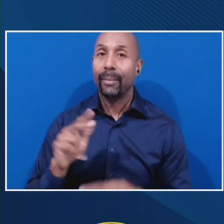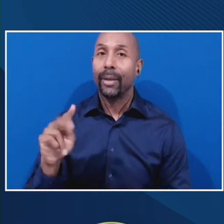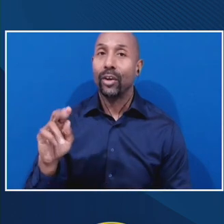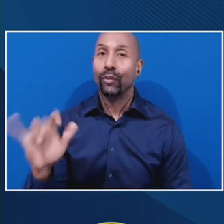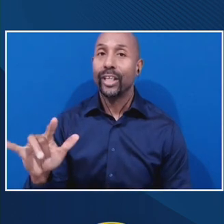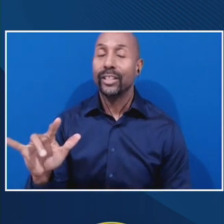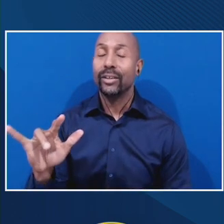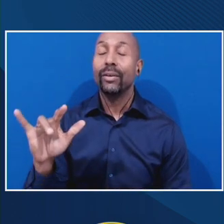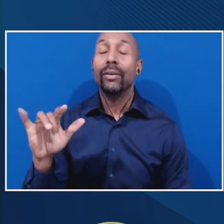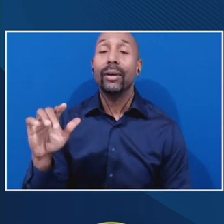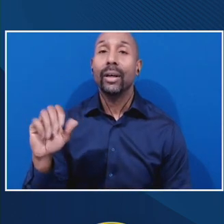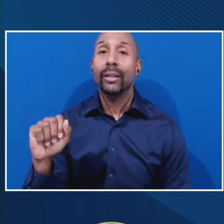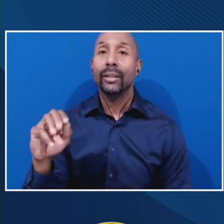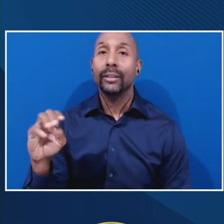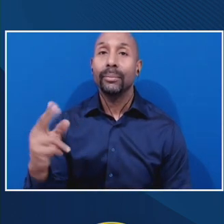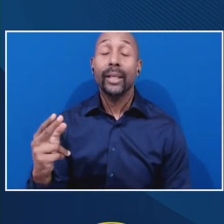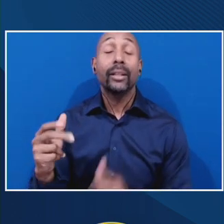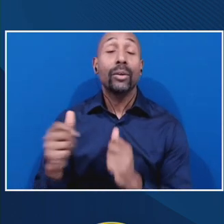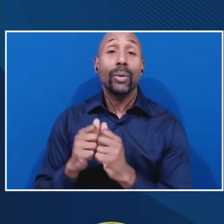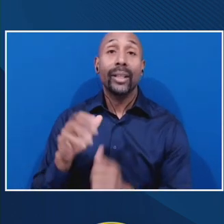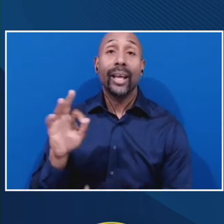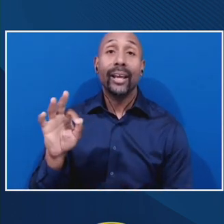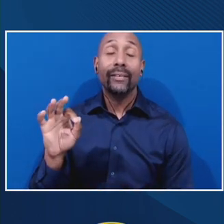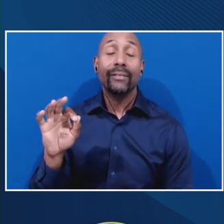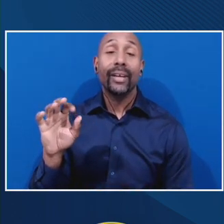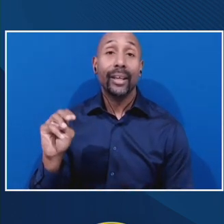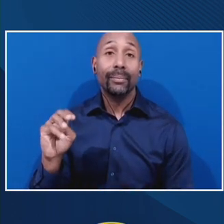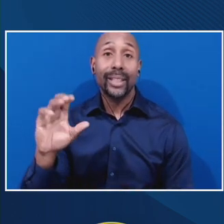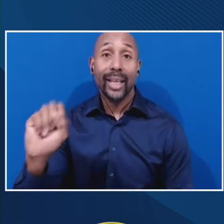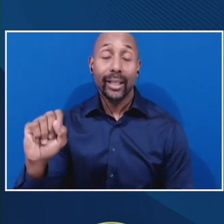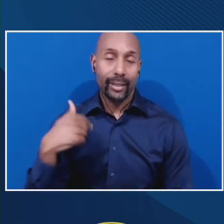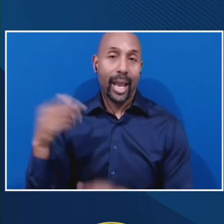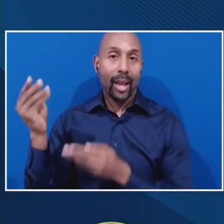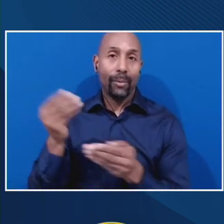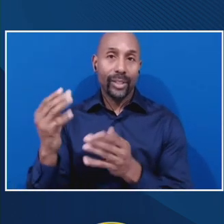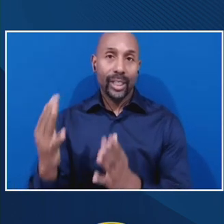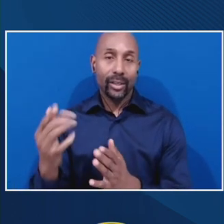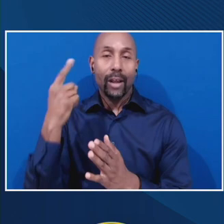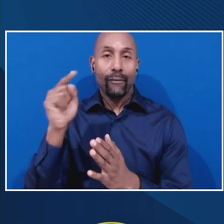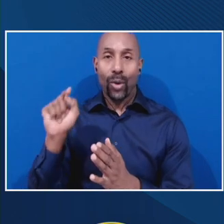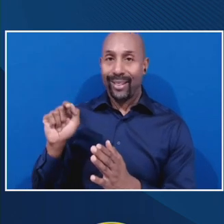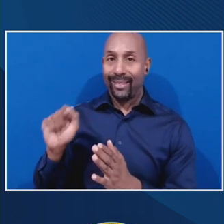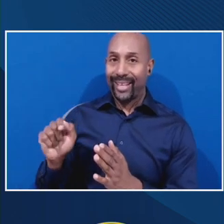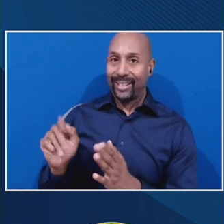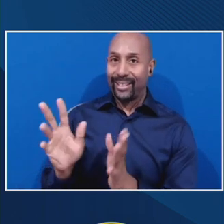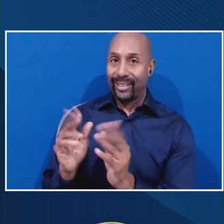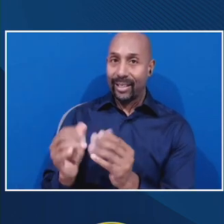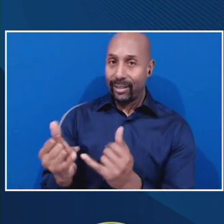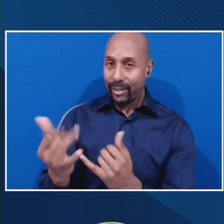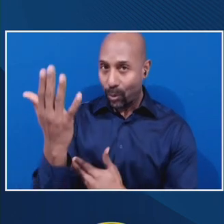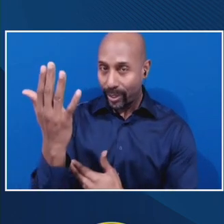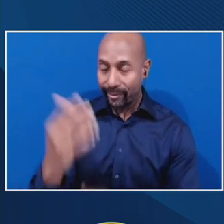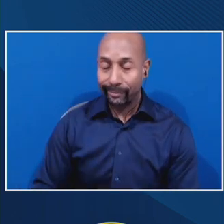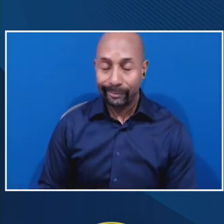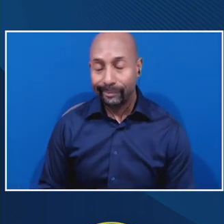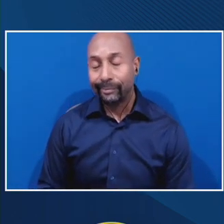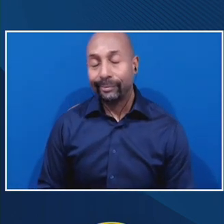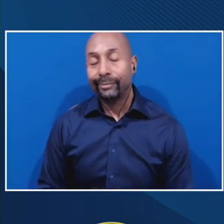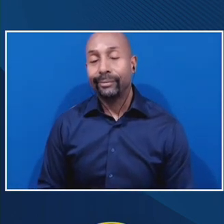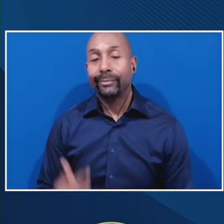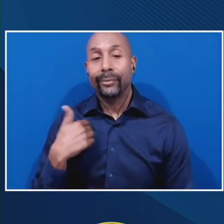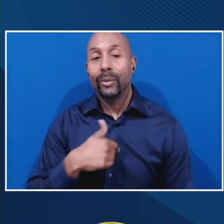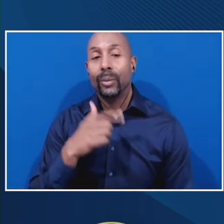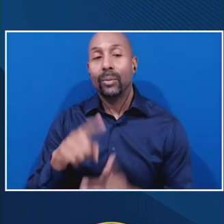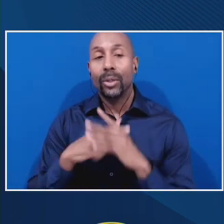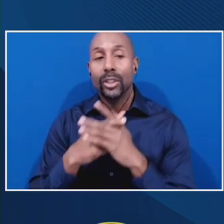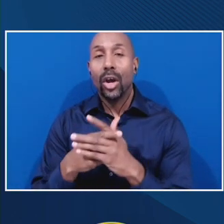I'm with the FMCS and I will be the facilitator for this session, the morning session. We will start, as